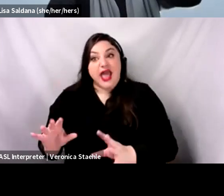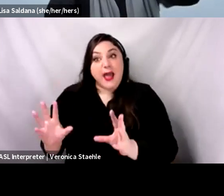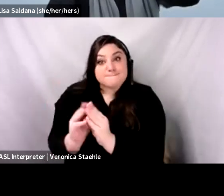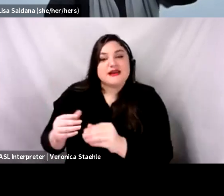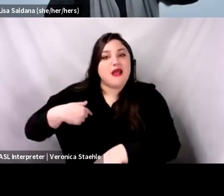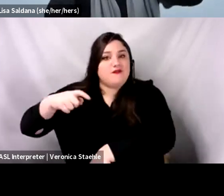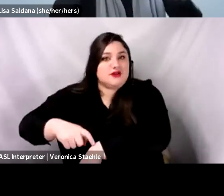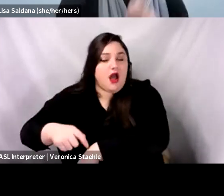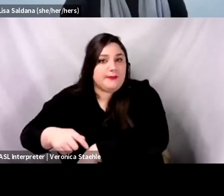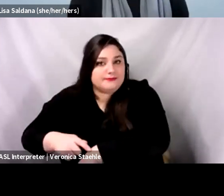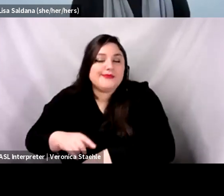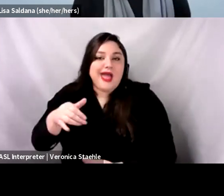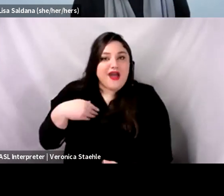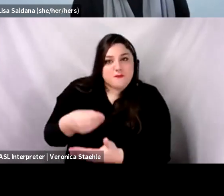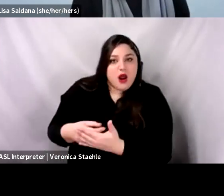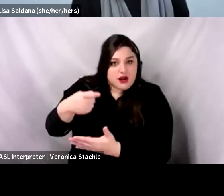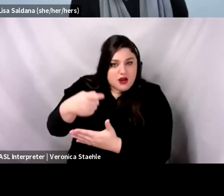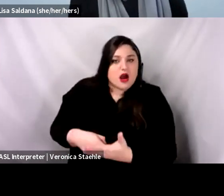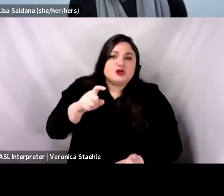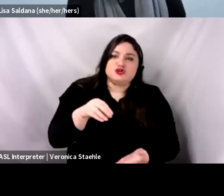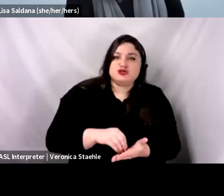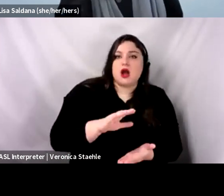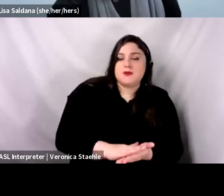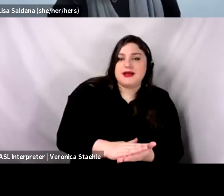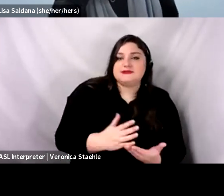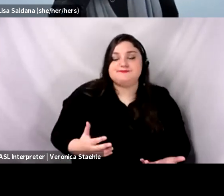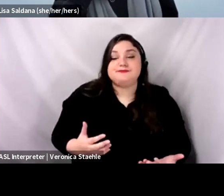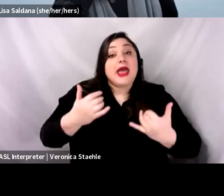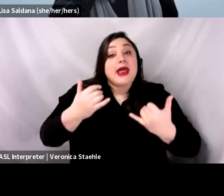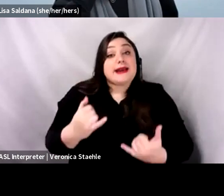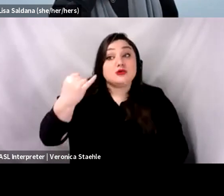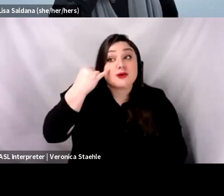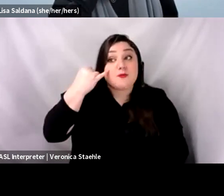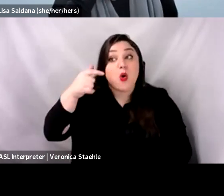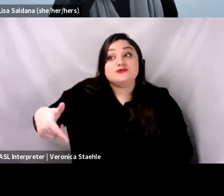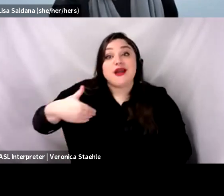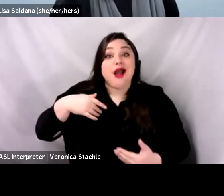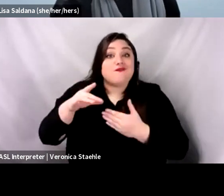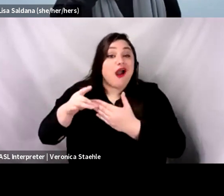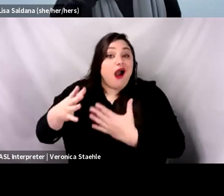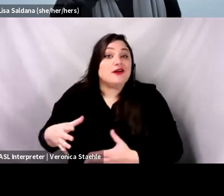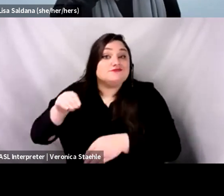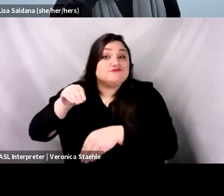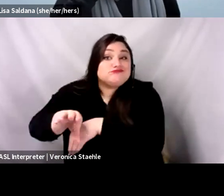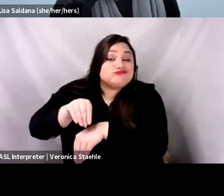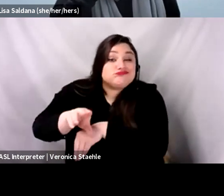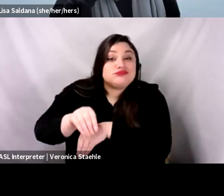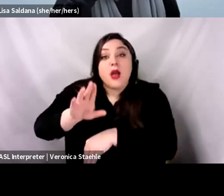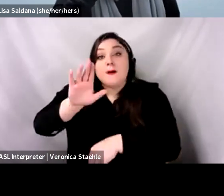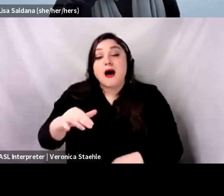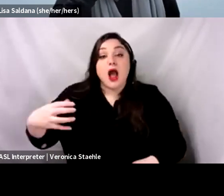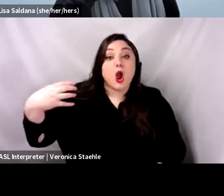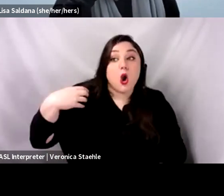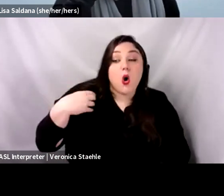You know, if they're being guided by a coach or an external facilitator, you know, you have to kind of make a